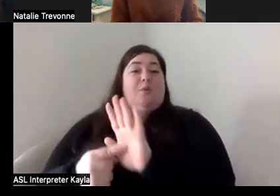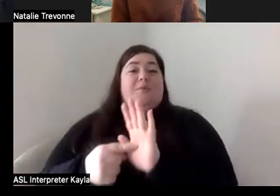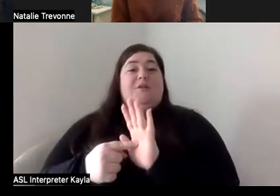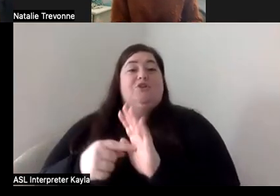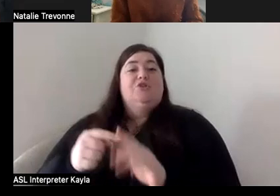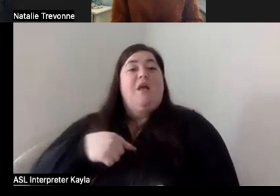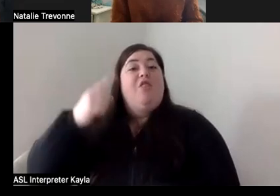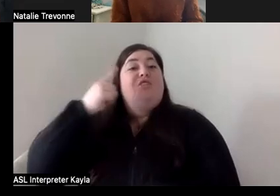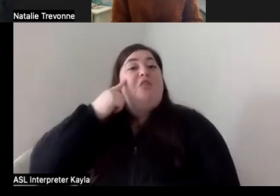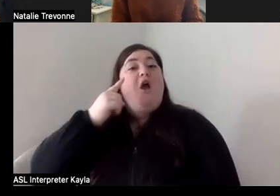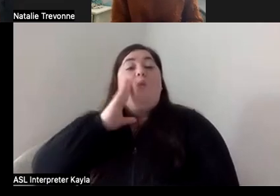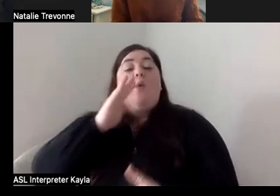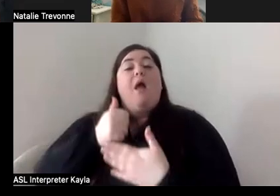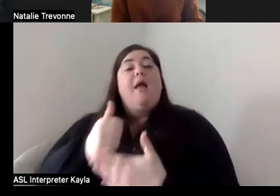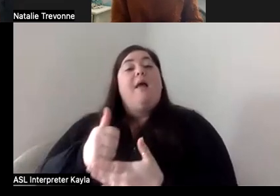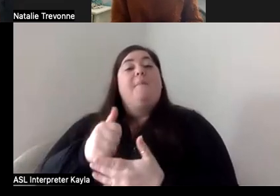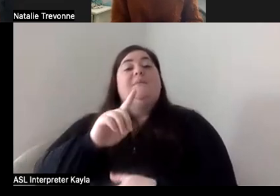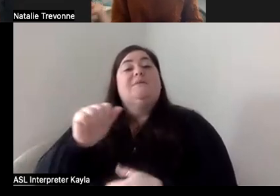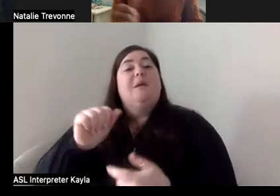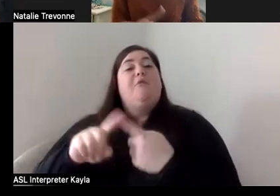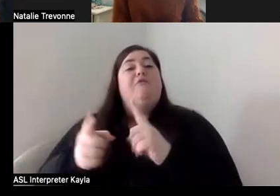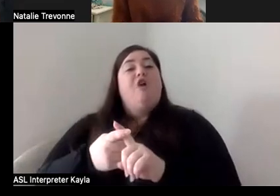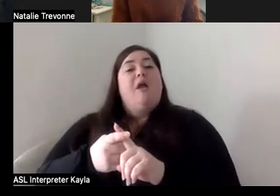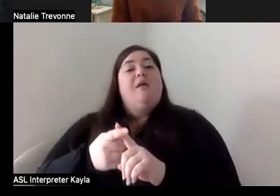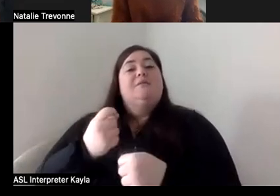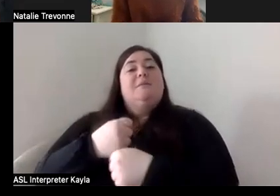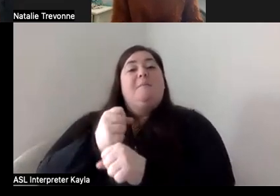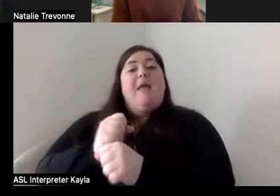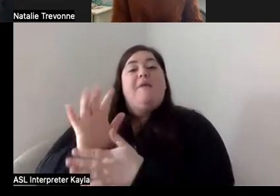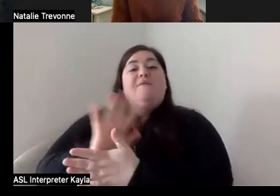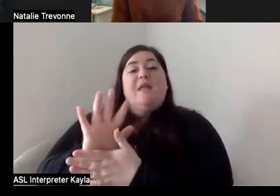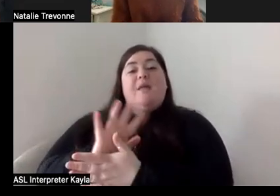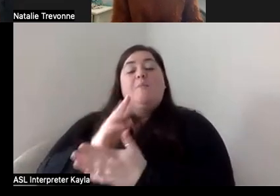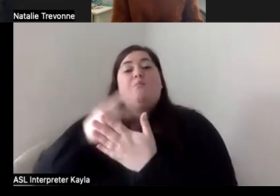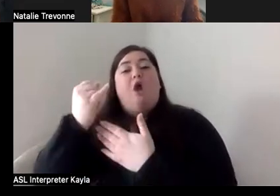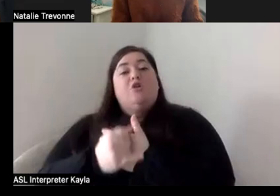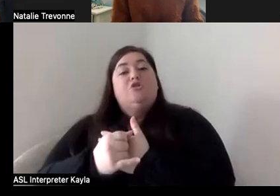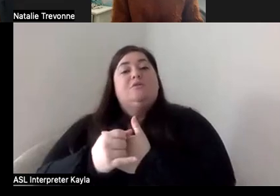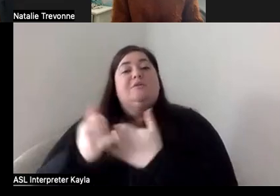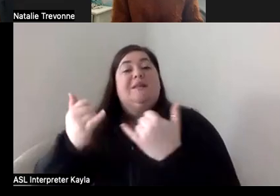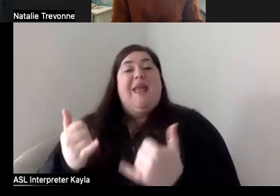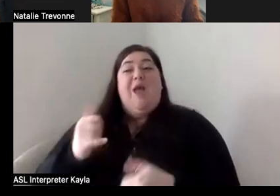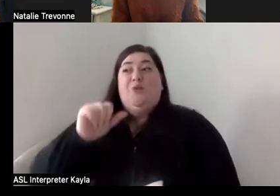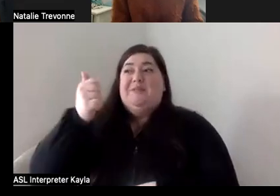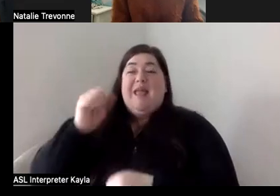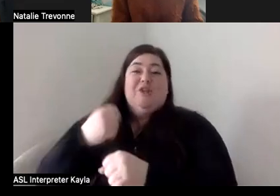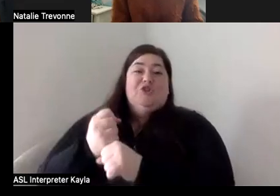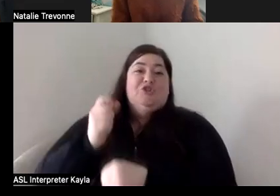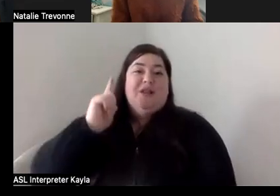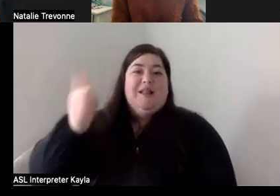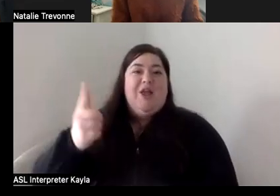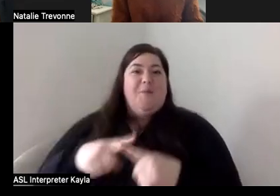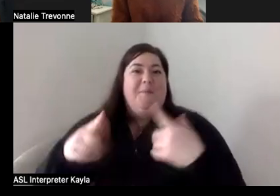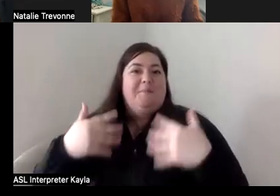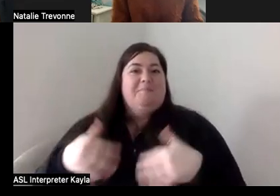fun one off to help disabled friends make films and make projects. And here we are 10 years later, and it's like a